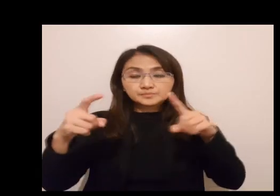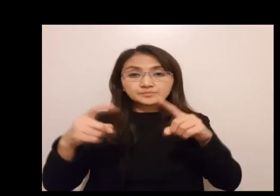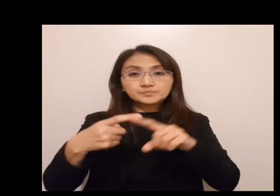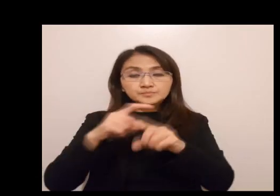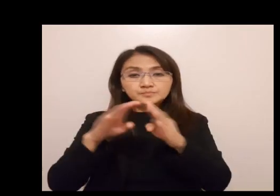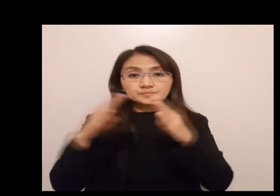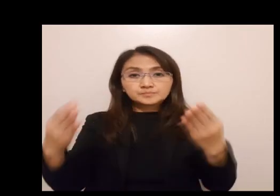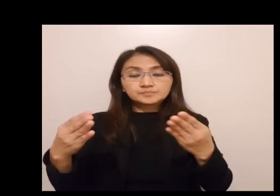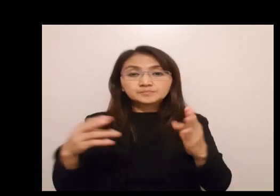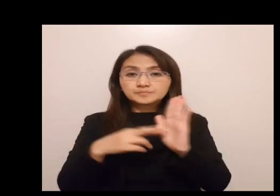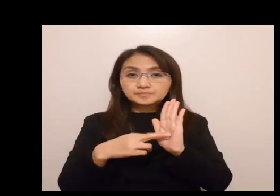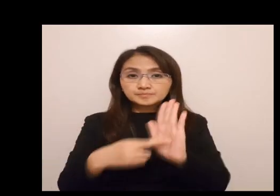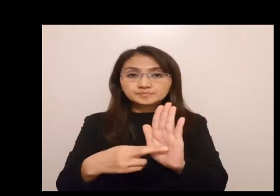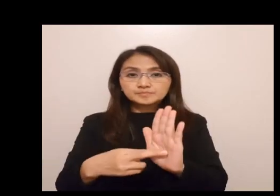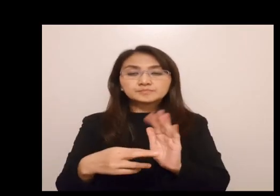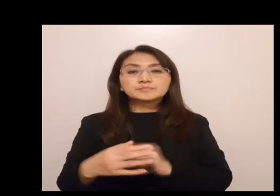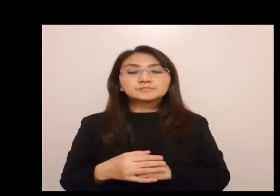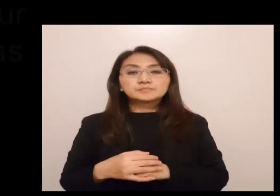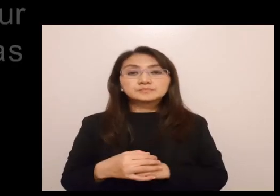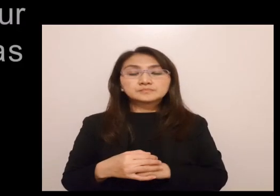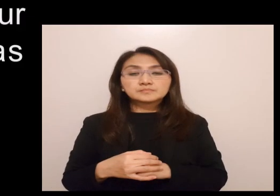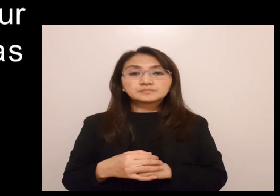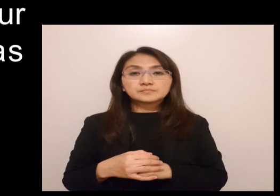A proclamation from the book of Revelation.